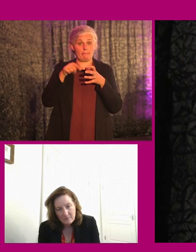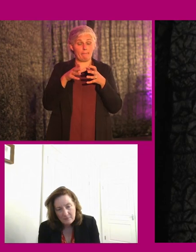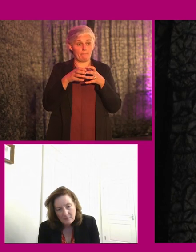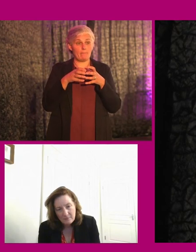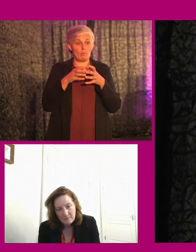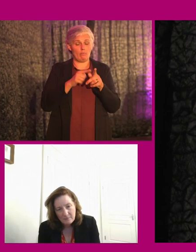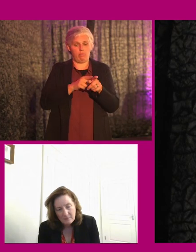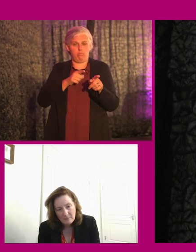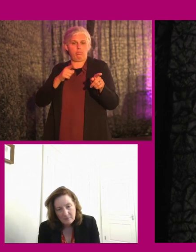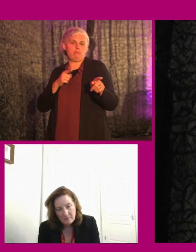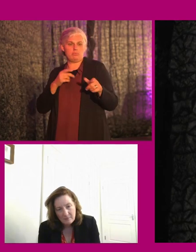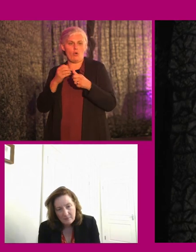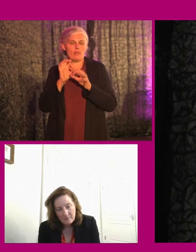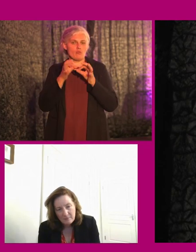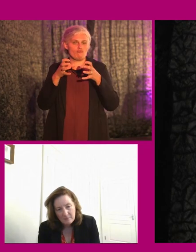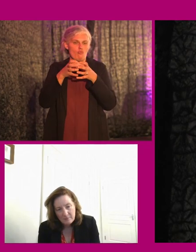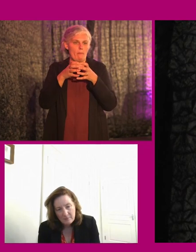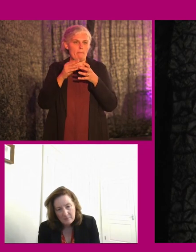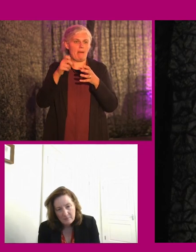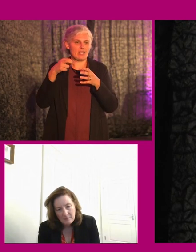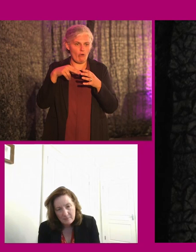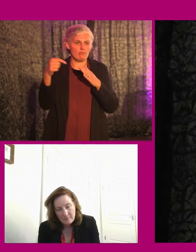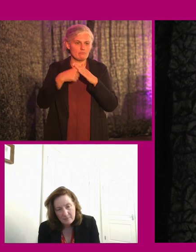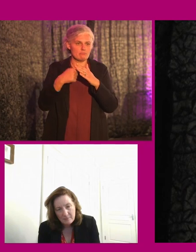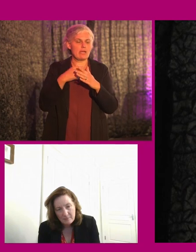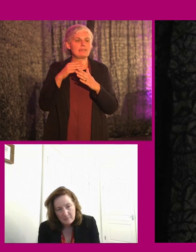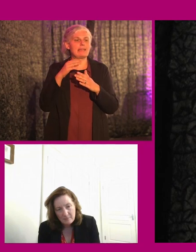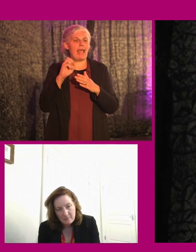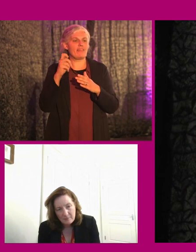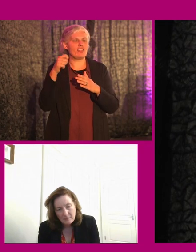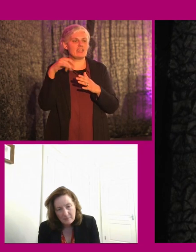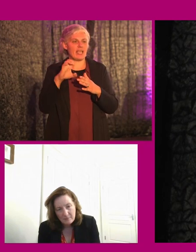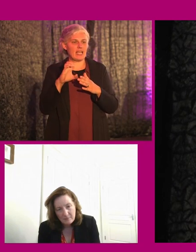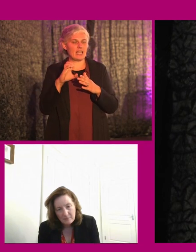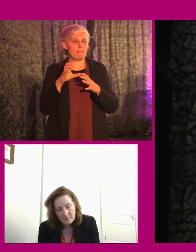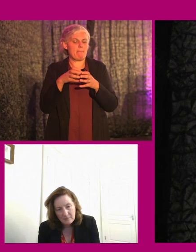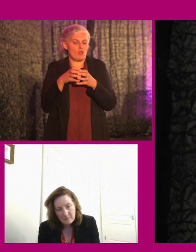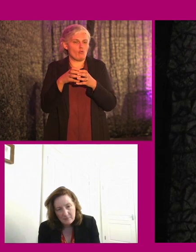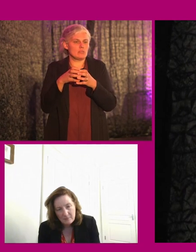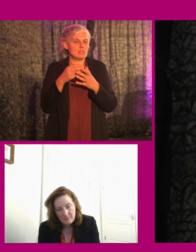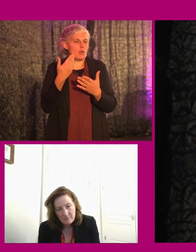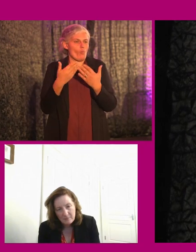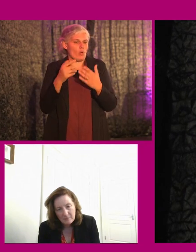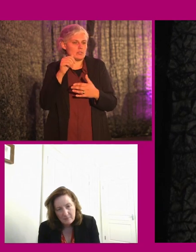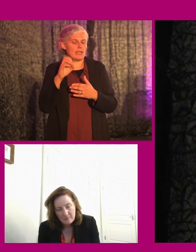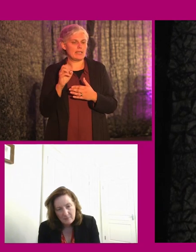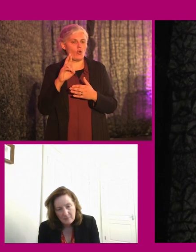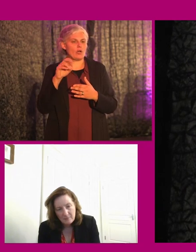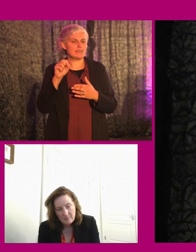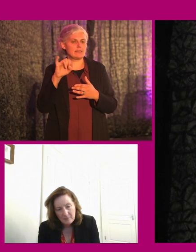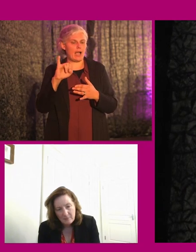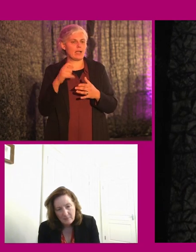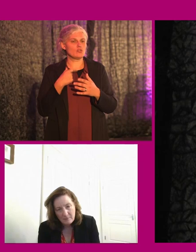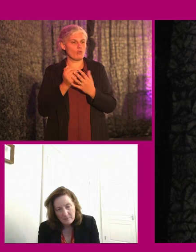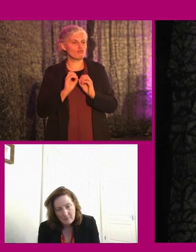way behind on other groups, migrants and ethnic minorities. We've just done a big piece of work with ERSI to crunch all the